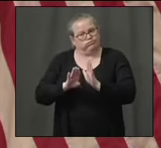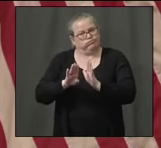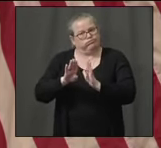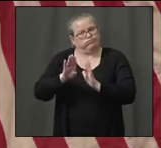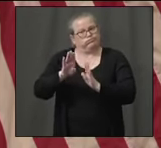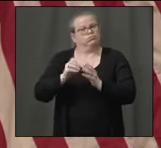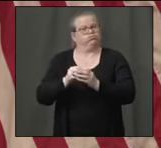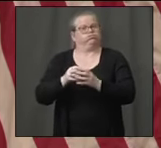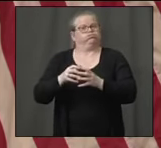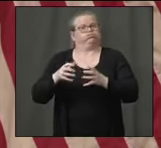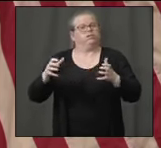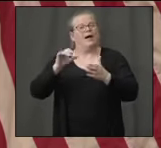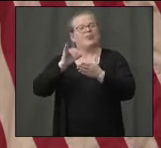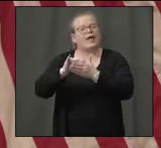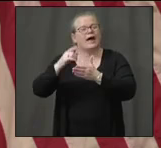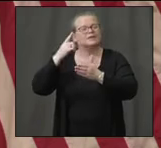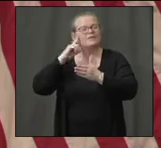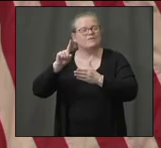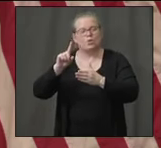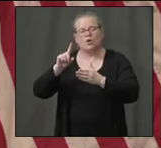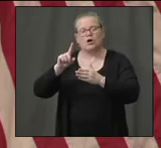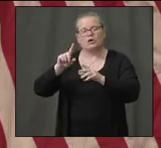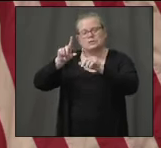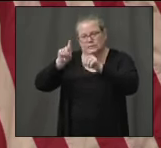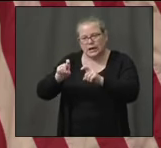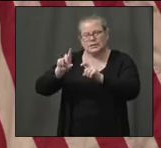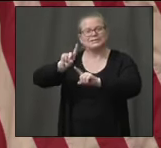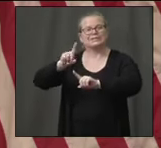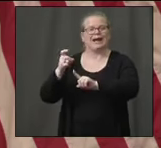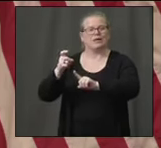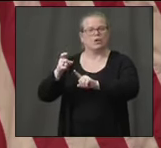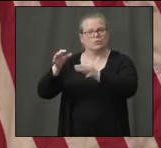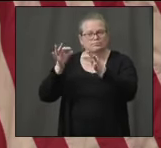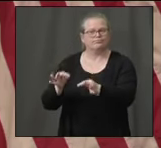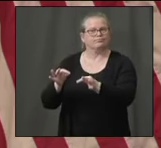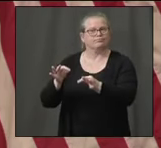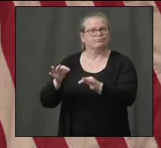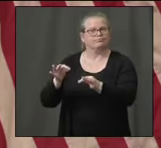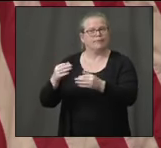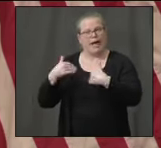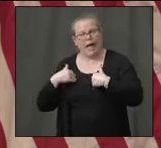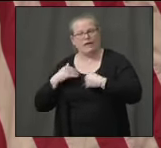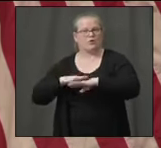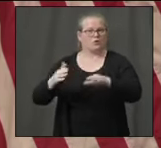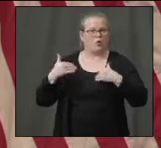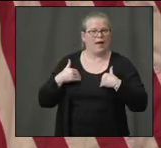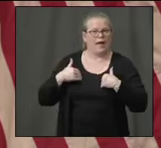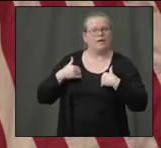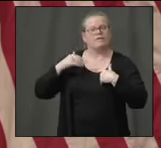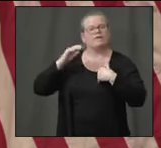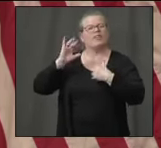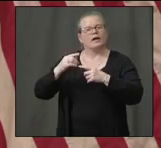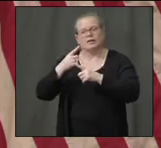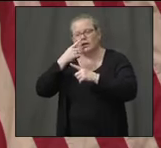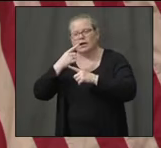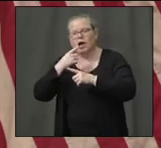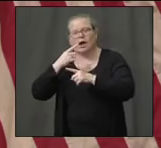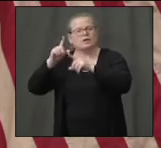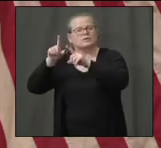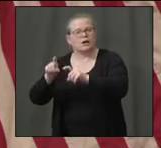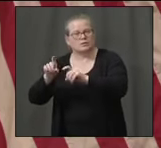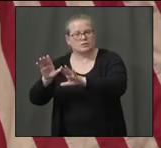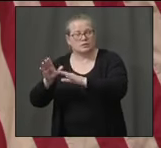test, the molecular test, and we're also looking at ways we can expand the capacity beyond that 50,000 going